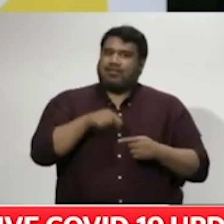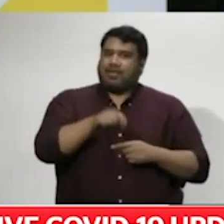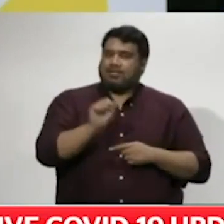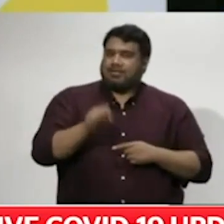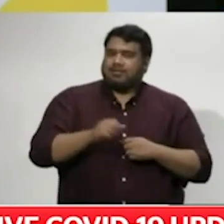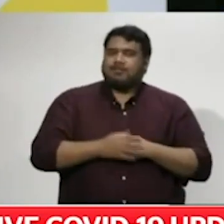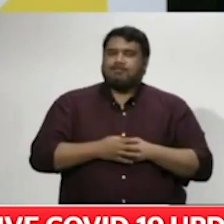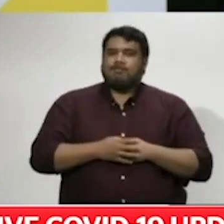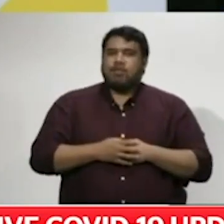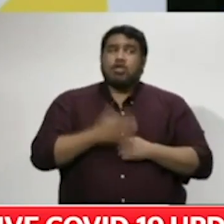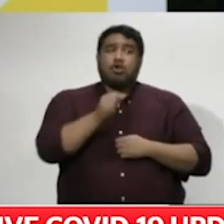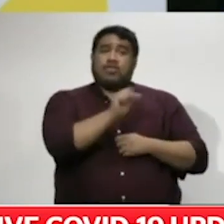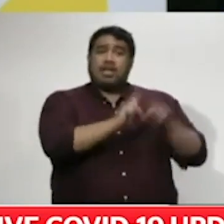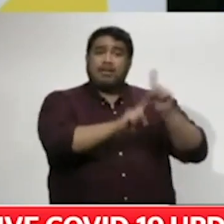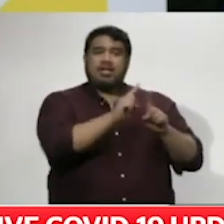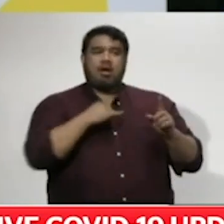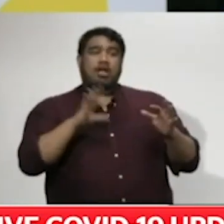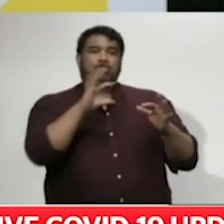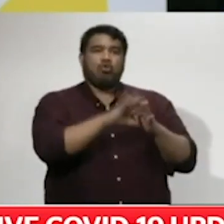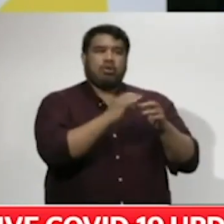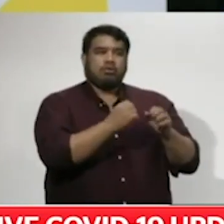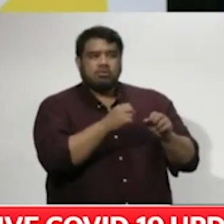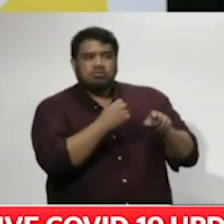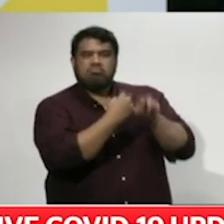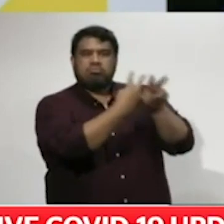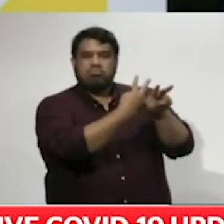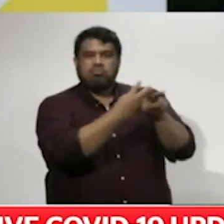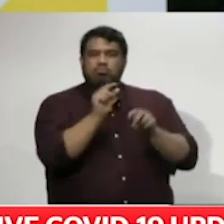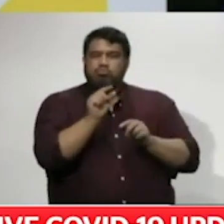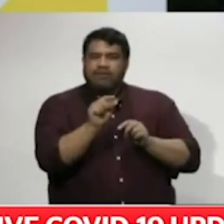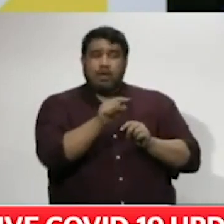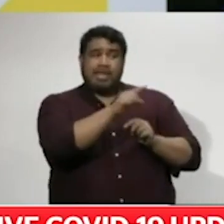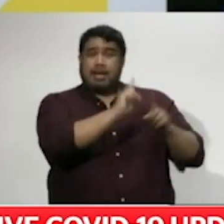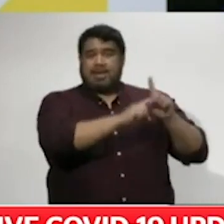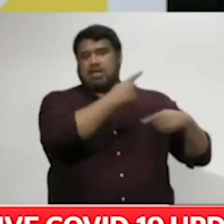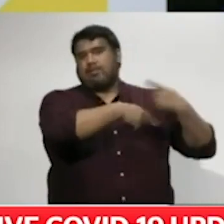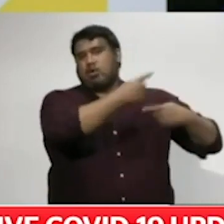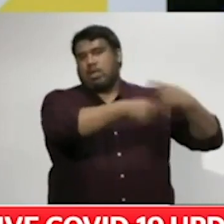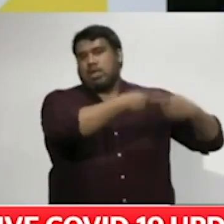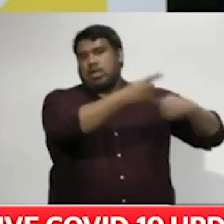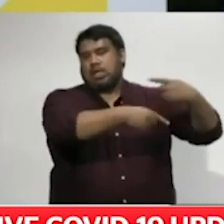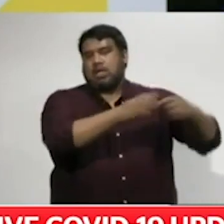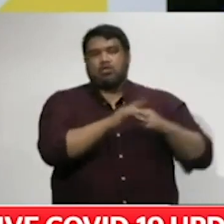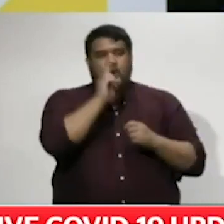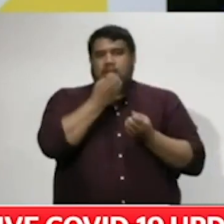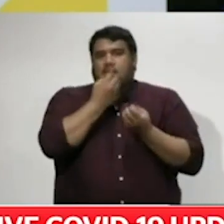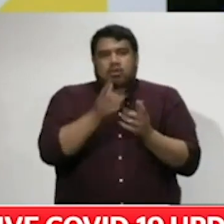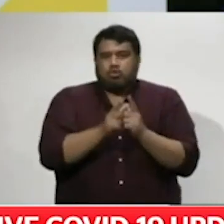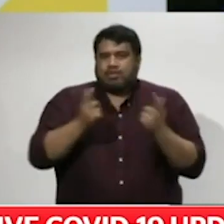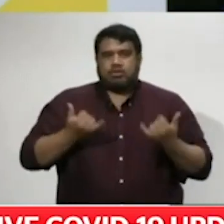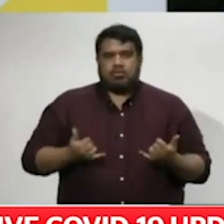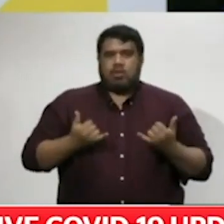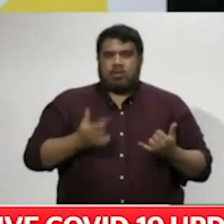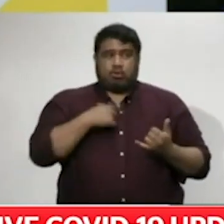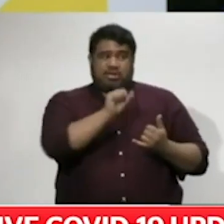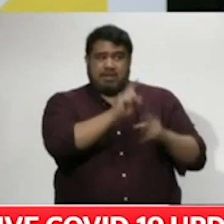very, very beginning and I should note it is still underway. And so you'll forgive me for not saying too much here at this point,